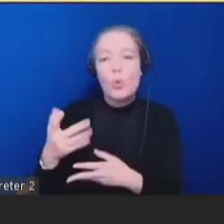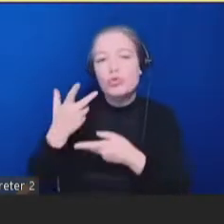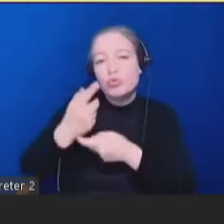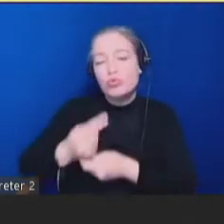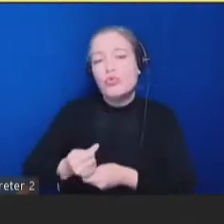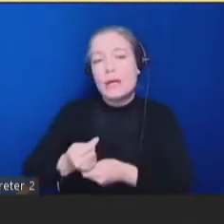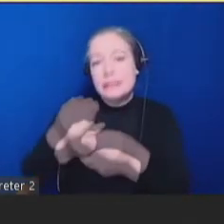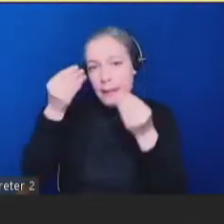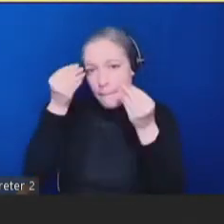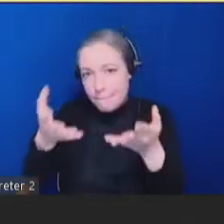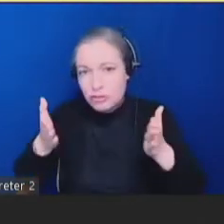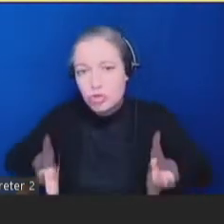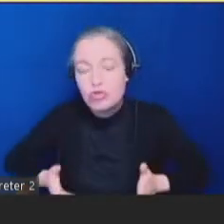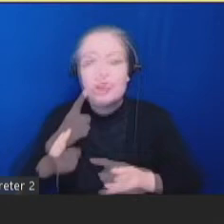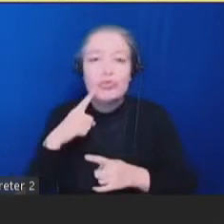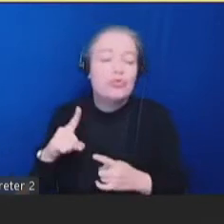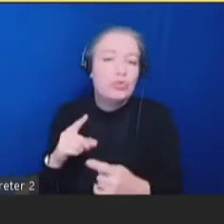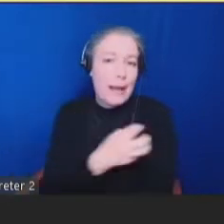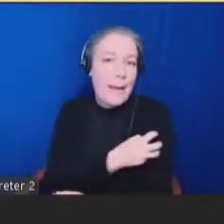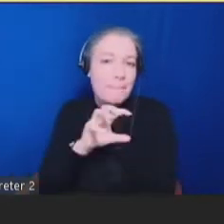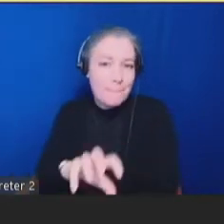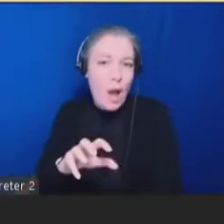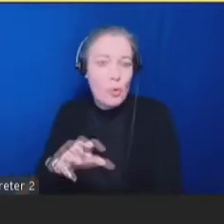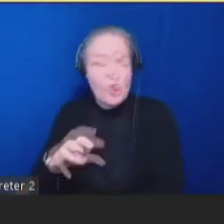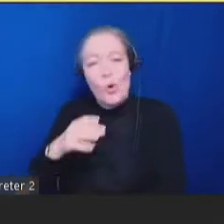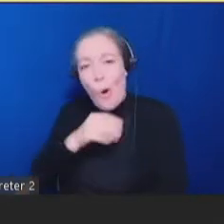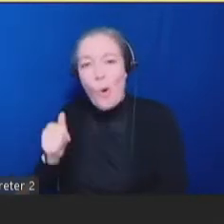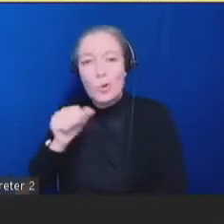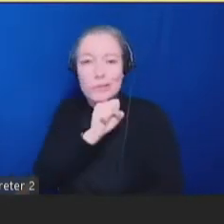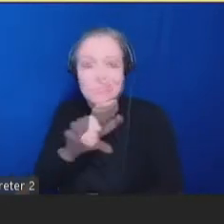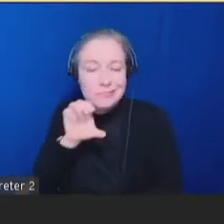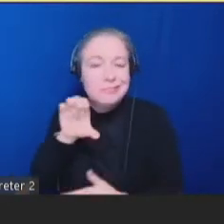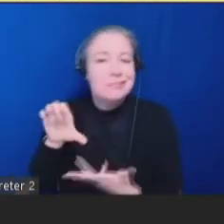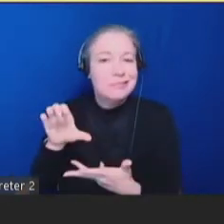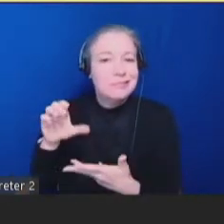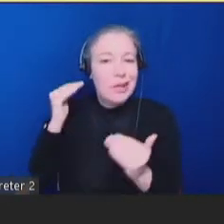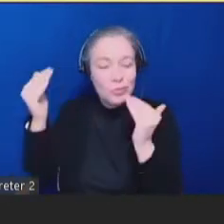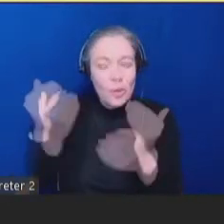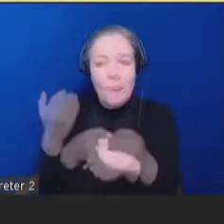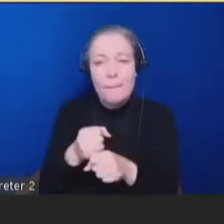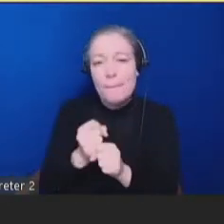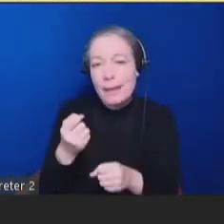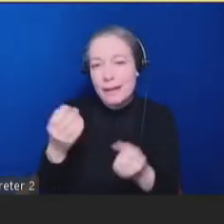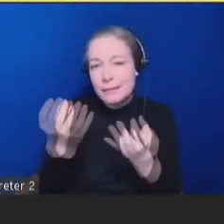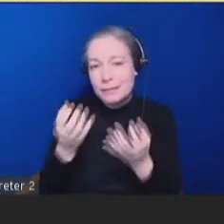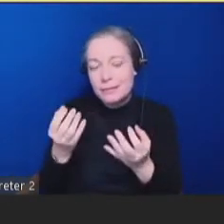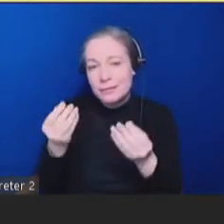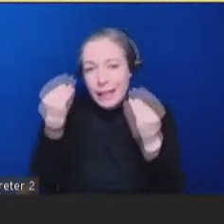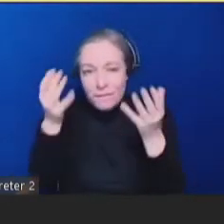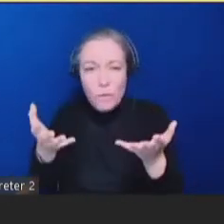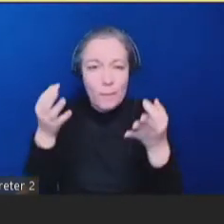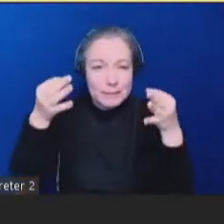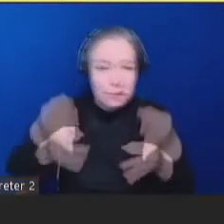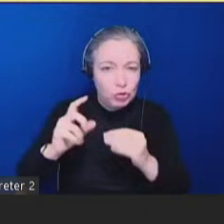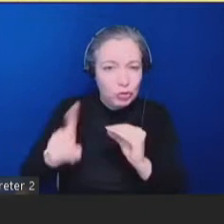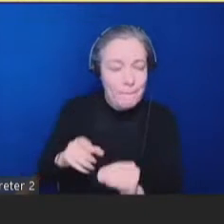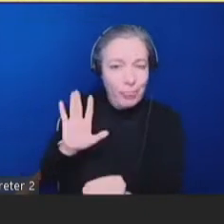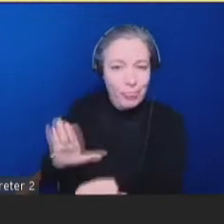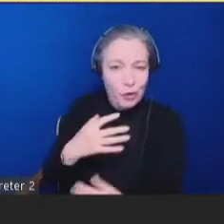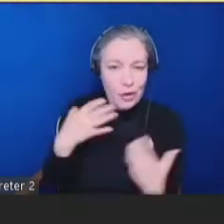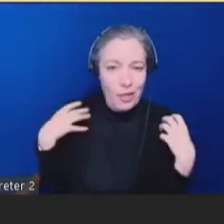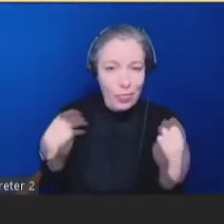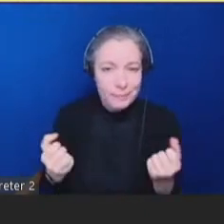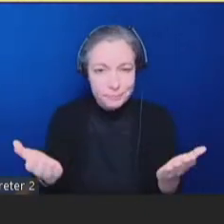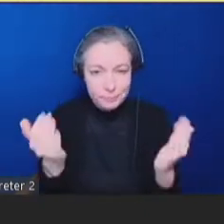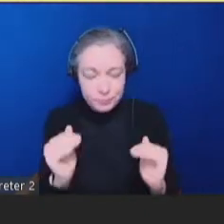adults and people with disabilities to make educated decisions about their health. Next slide. To start,